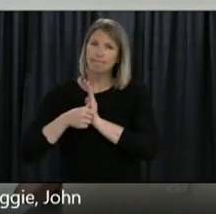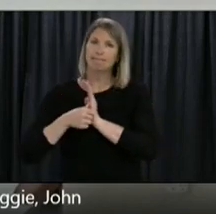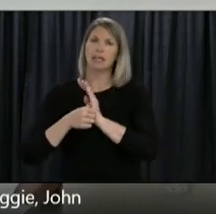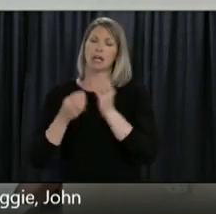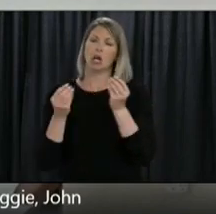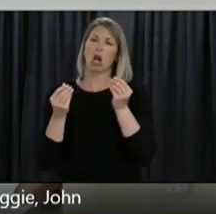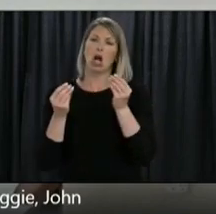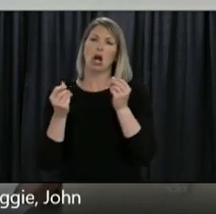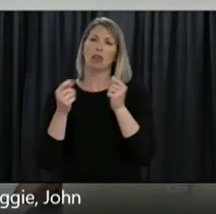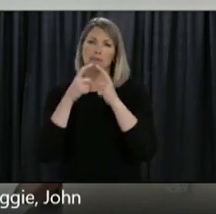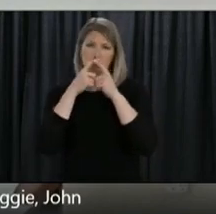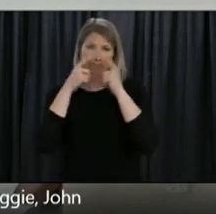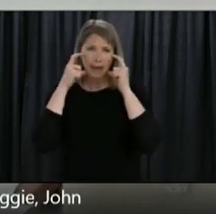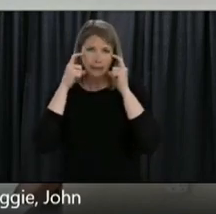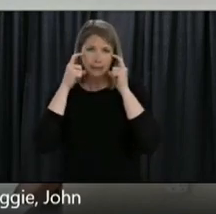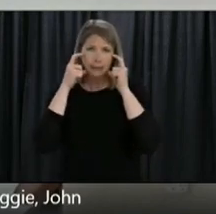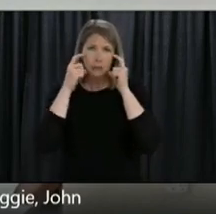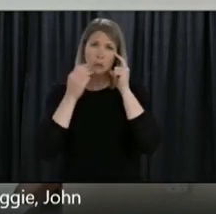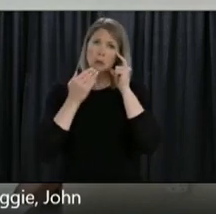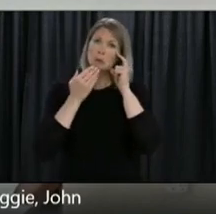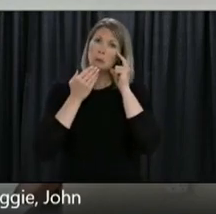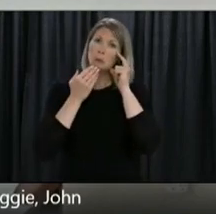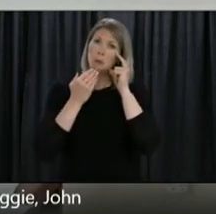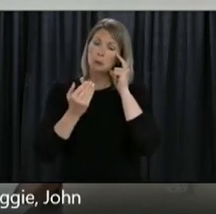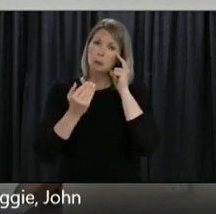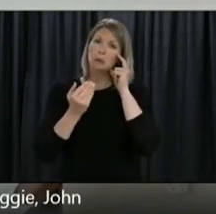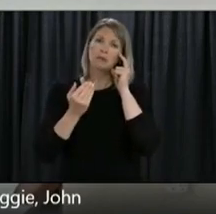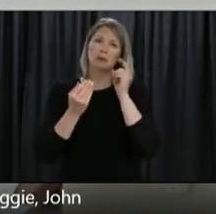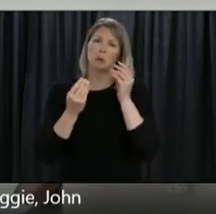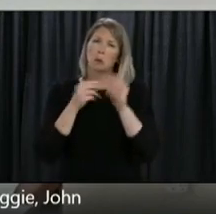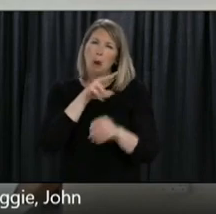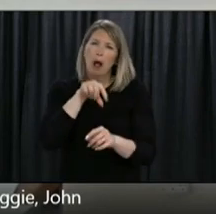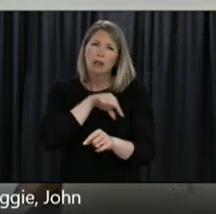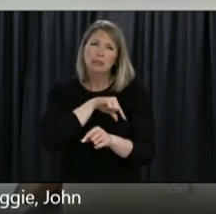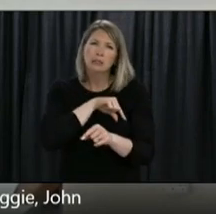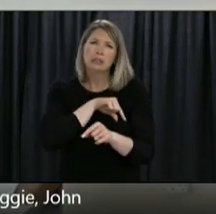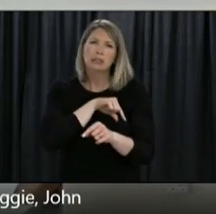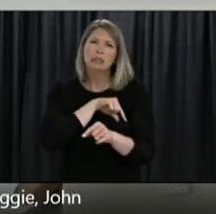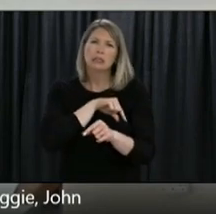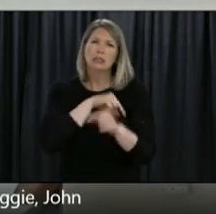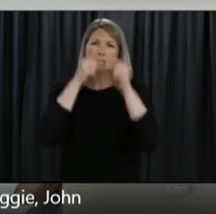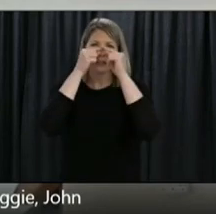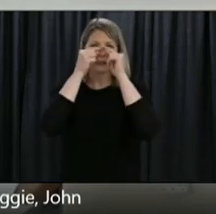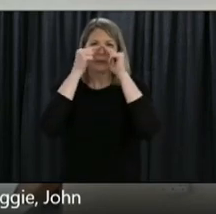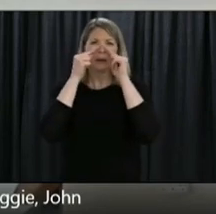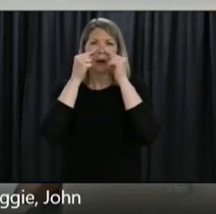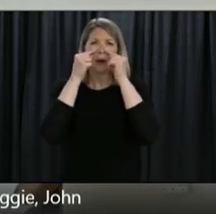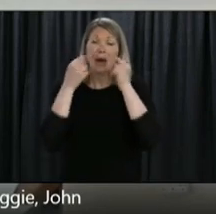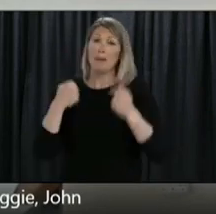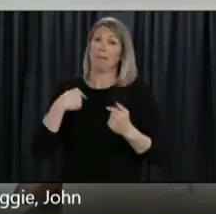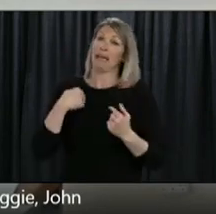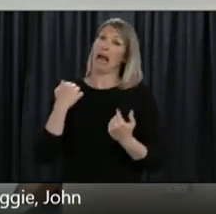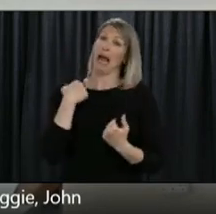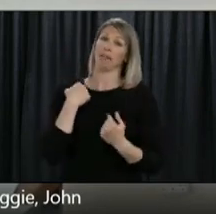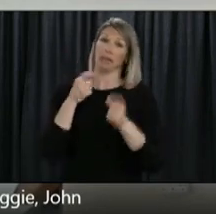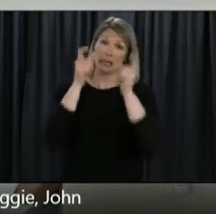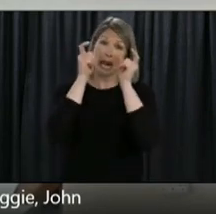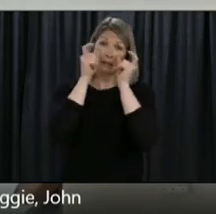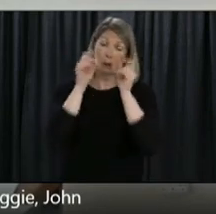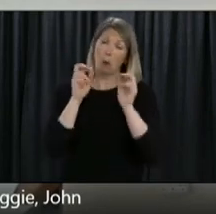made and fitted ideally with a little nose piece if you're like me and wear glasses it will help you not fogging up and walking into things.